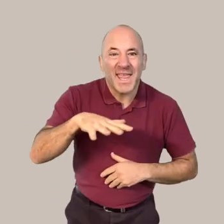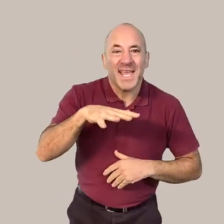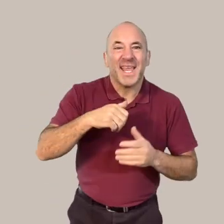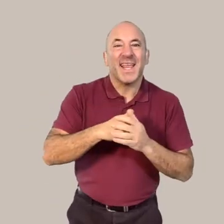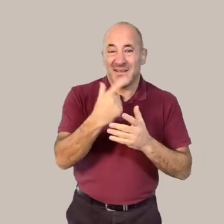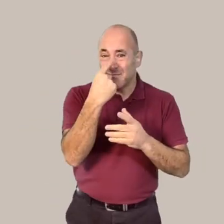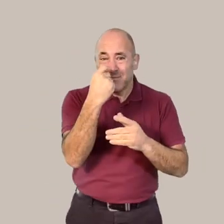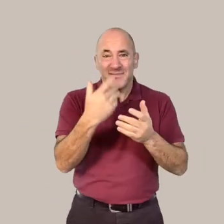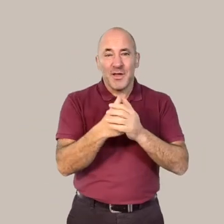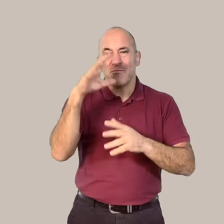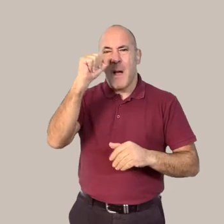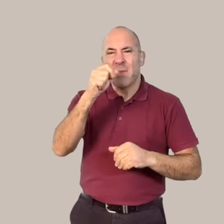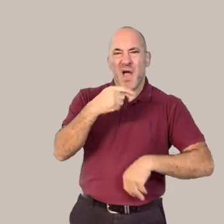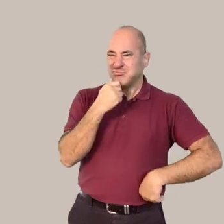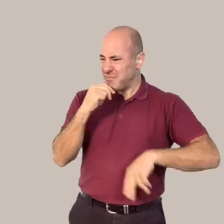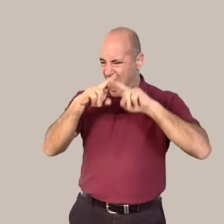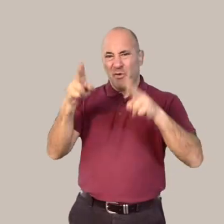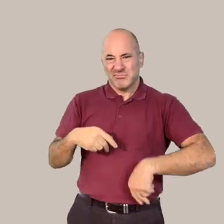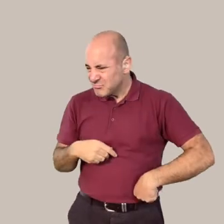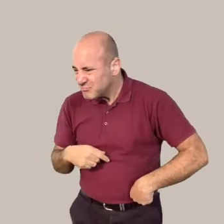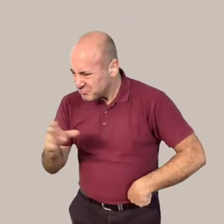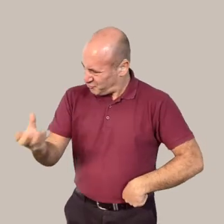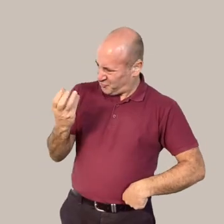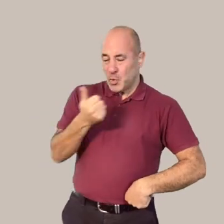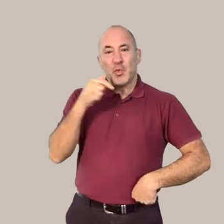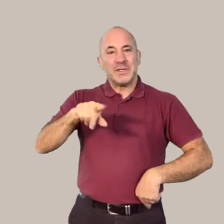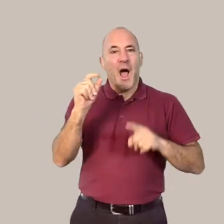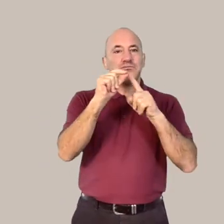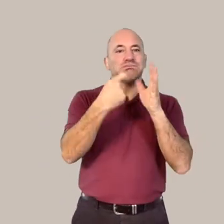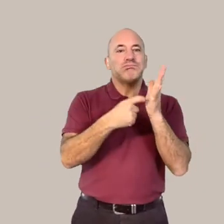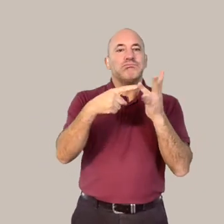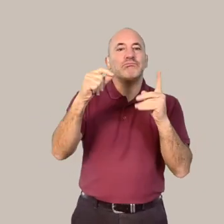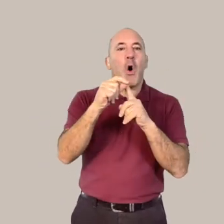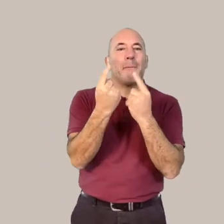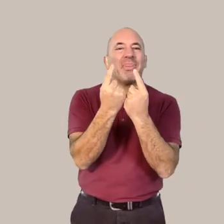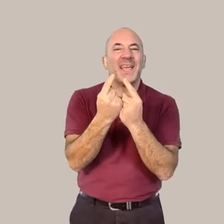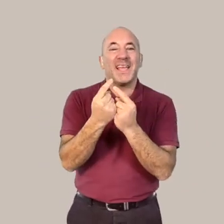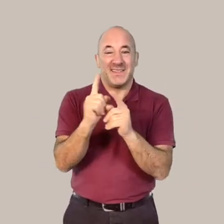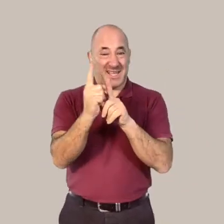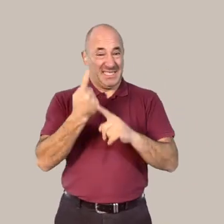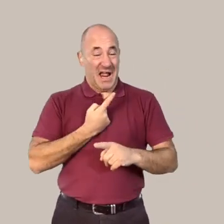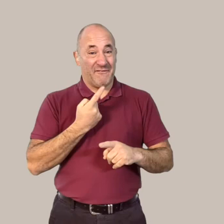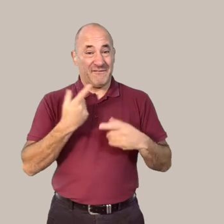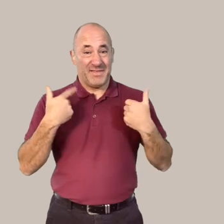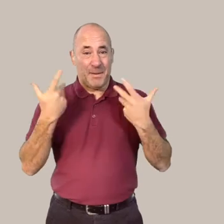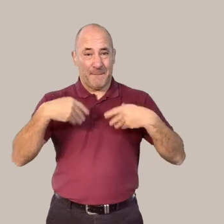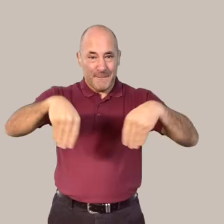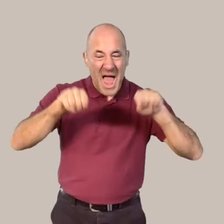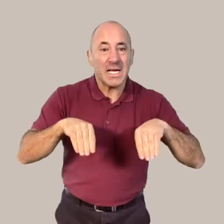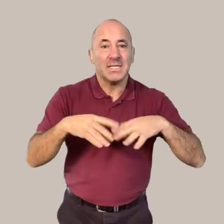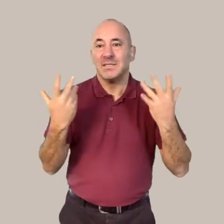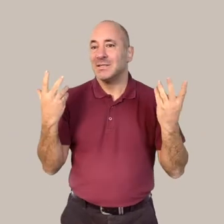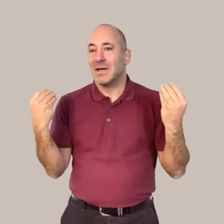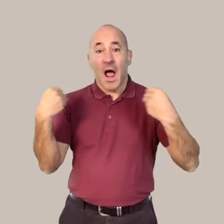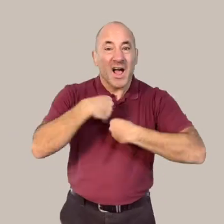remember you can use any prop that you have around the house like I use my blanket and my cardigan